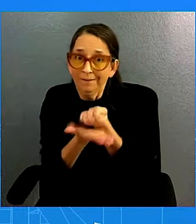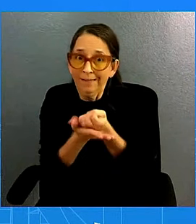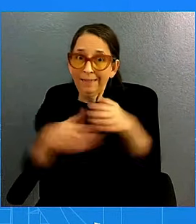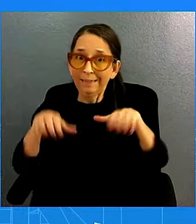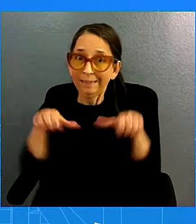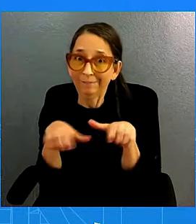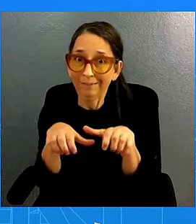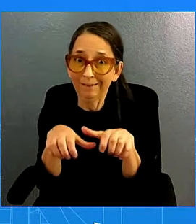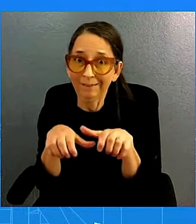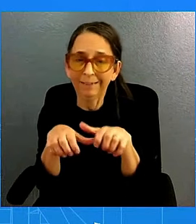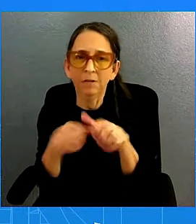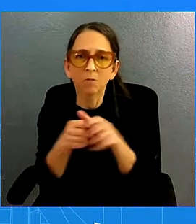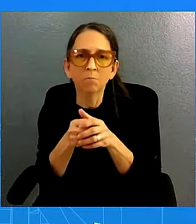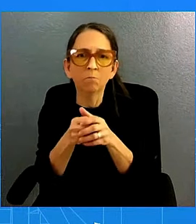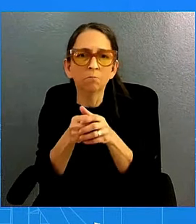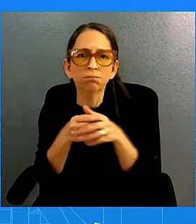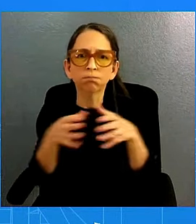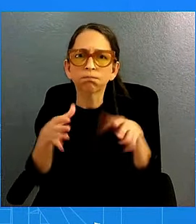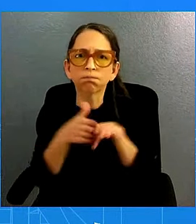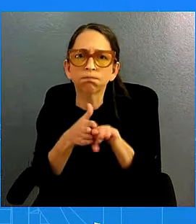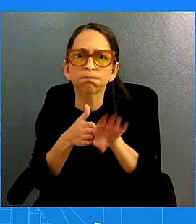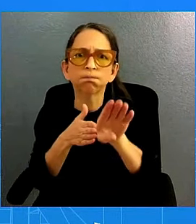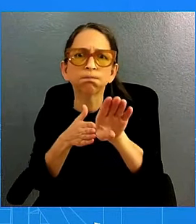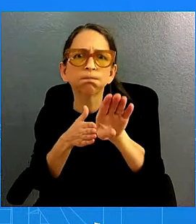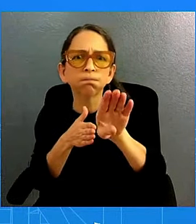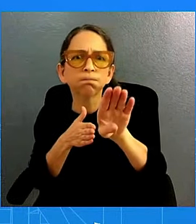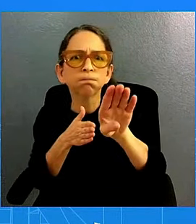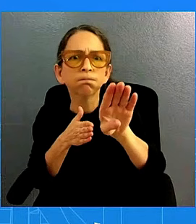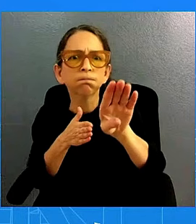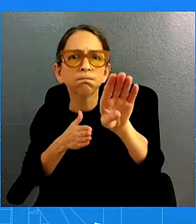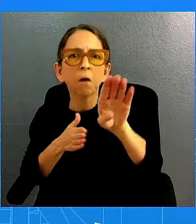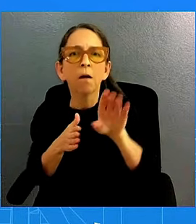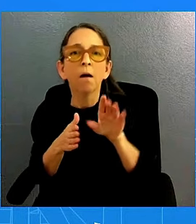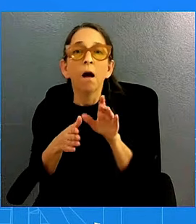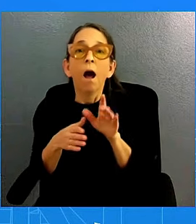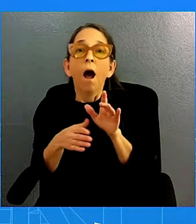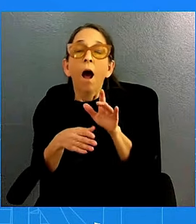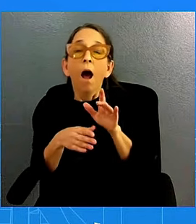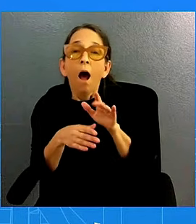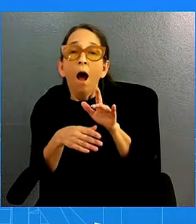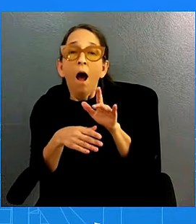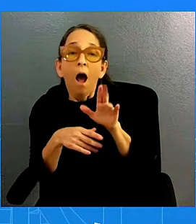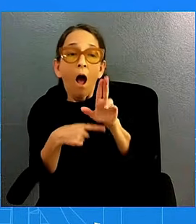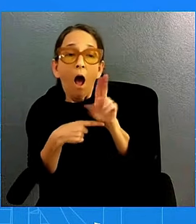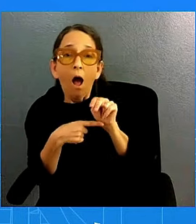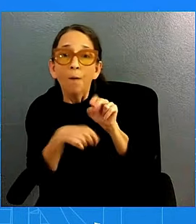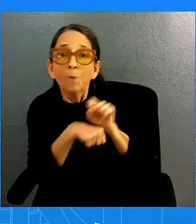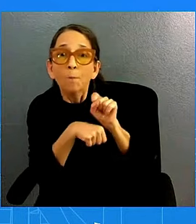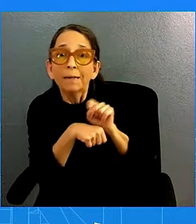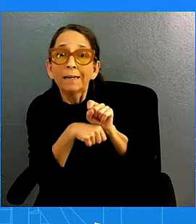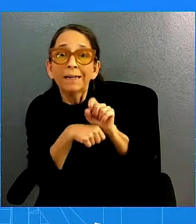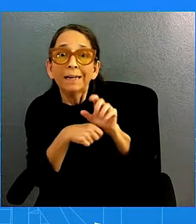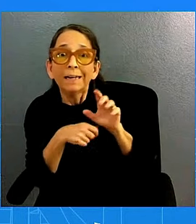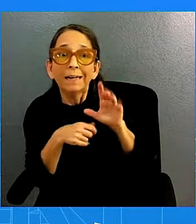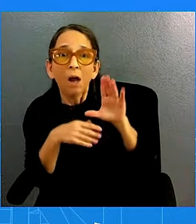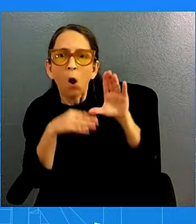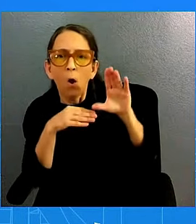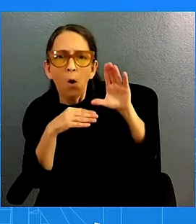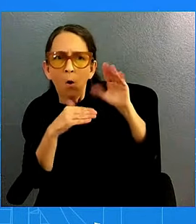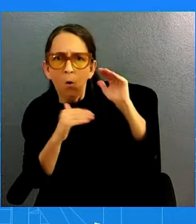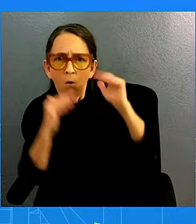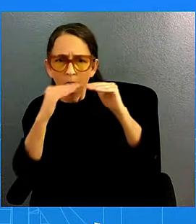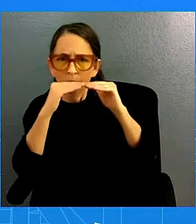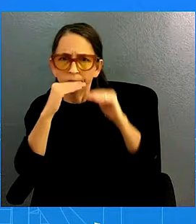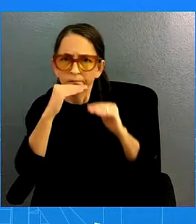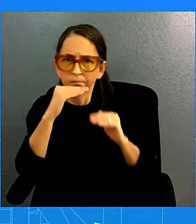and the unemployment rate remains low. And as Chair Powell just said moments ago, and labor market is actually in